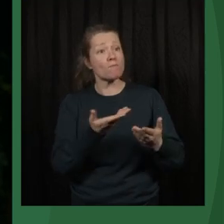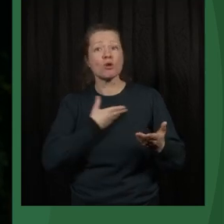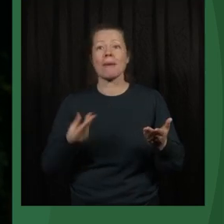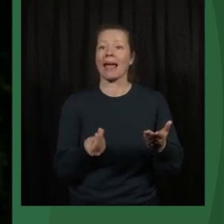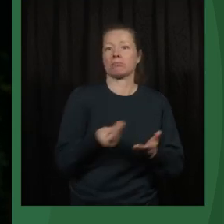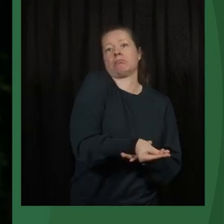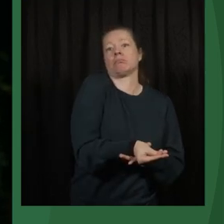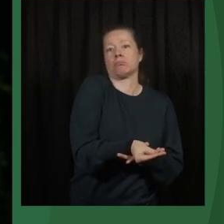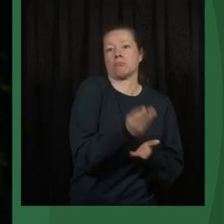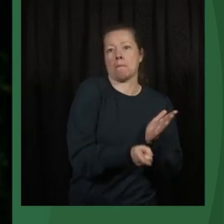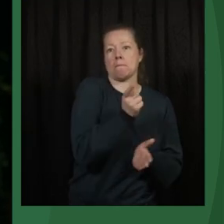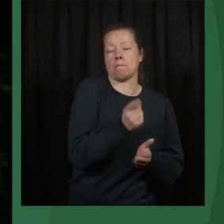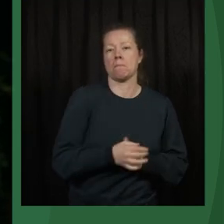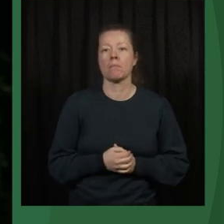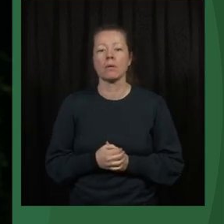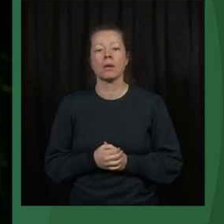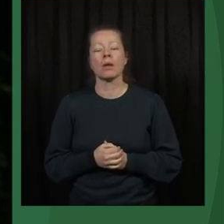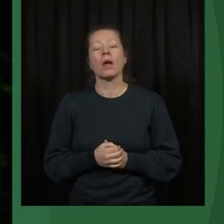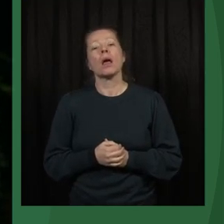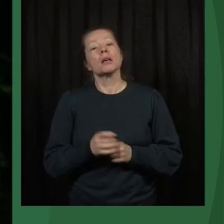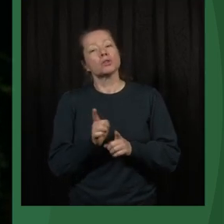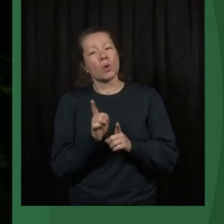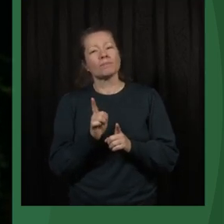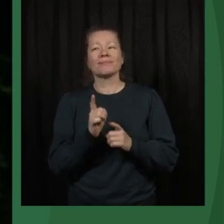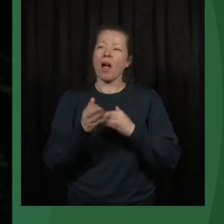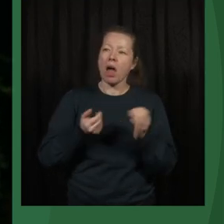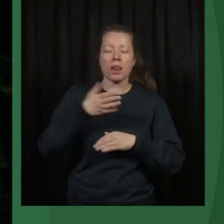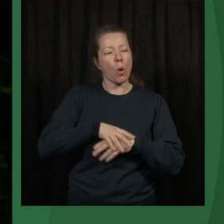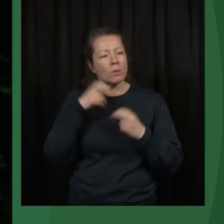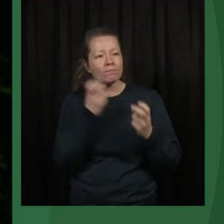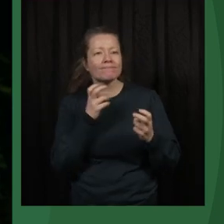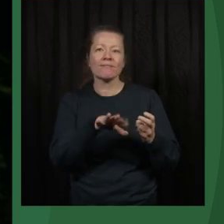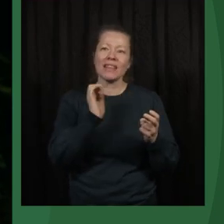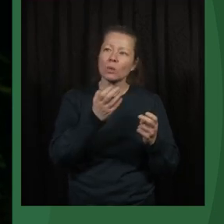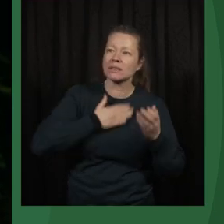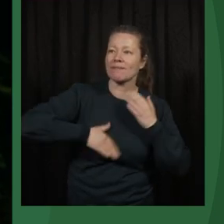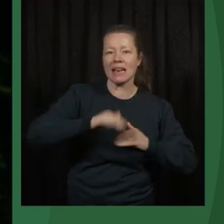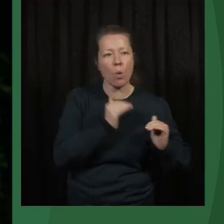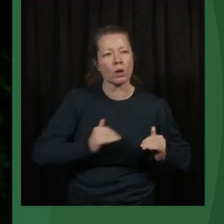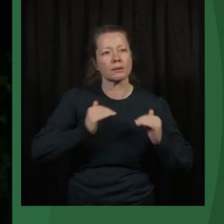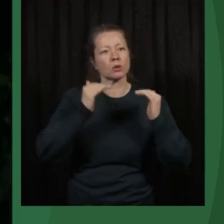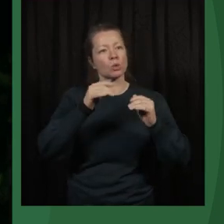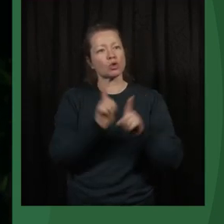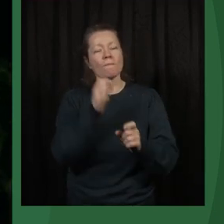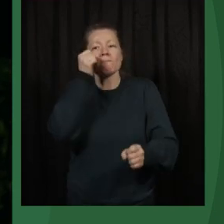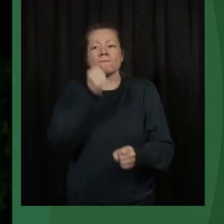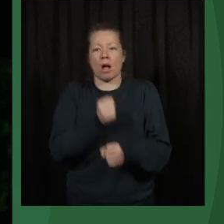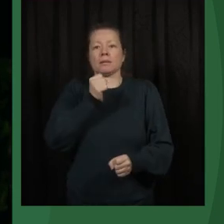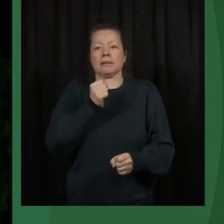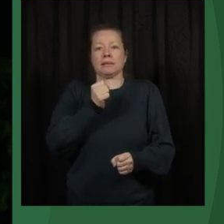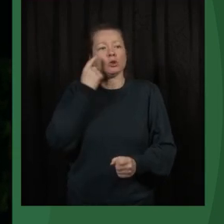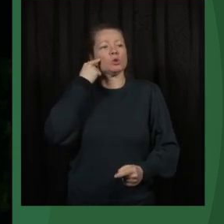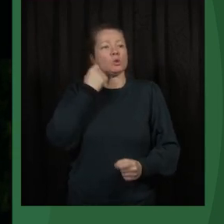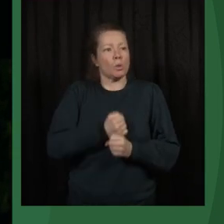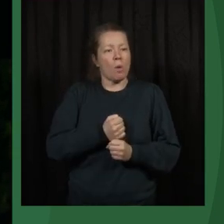money. Therefore, it's about finding civil organizations that actually have trust